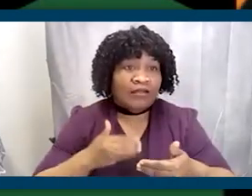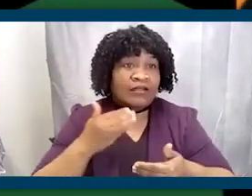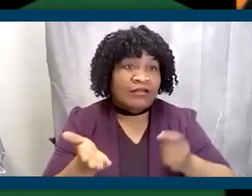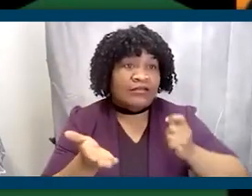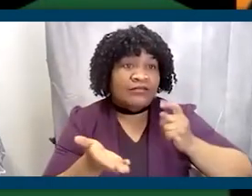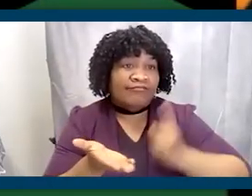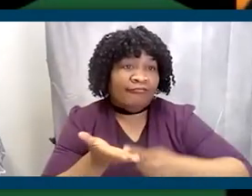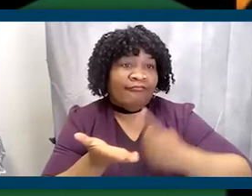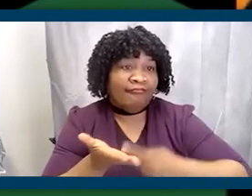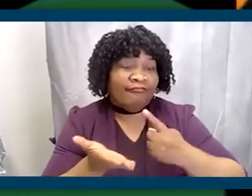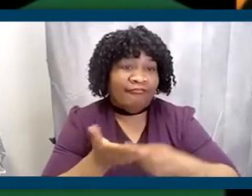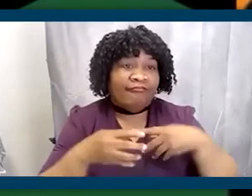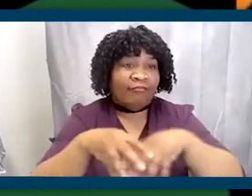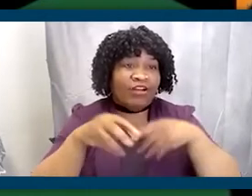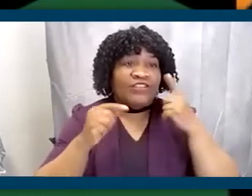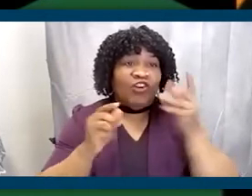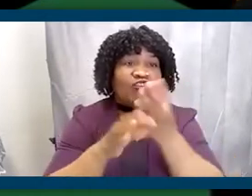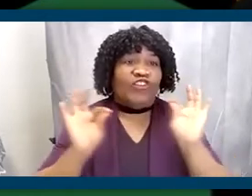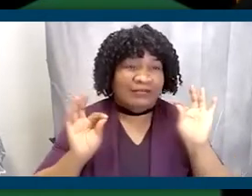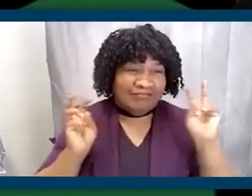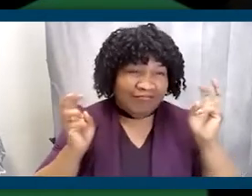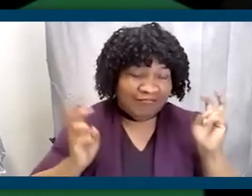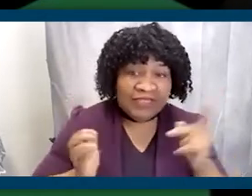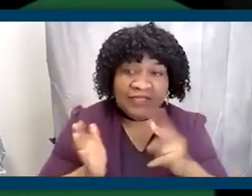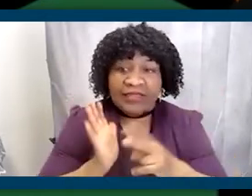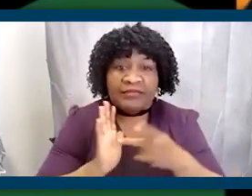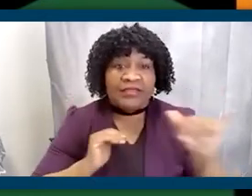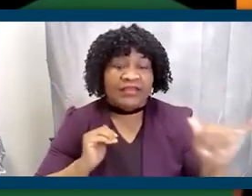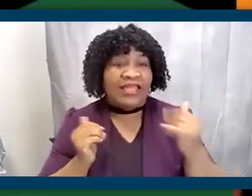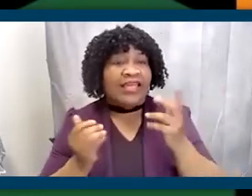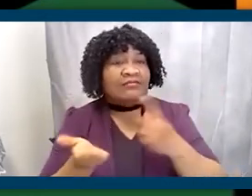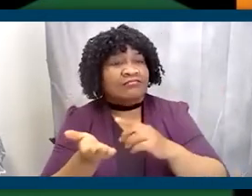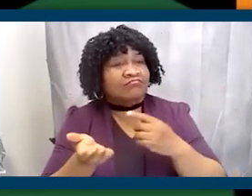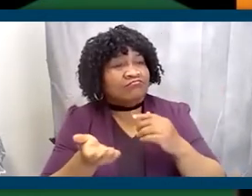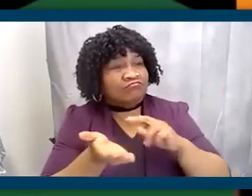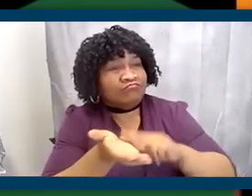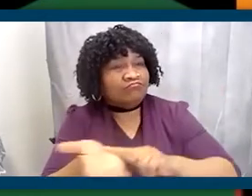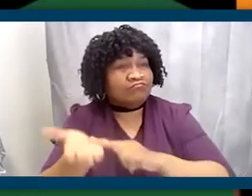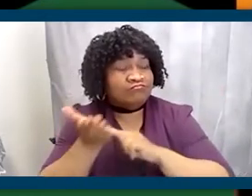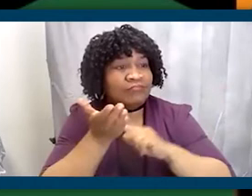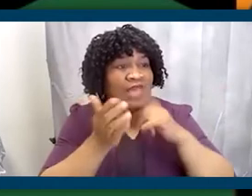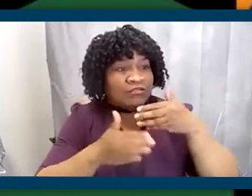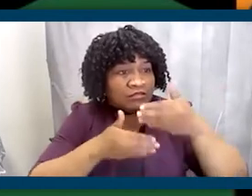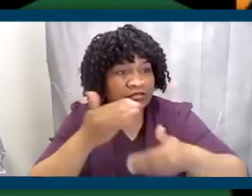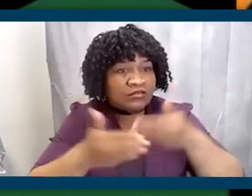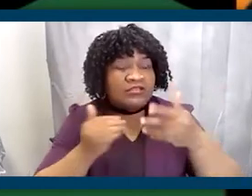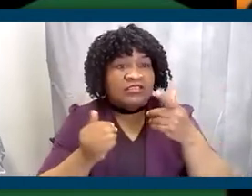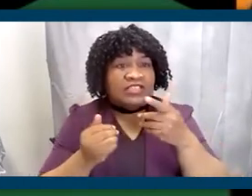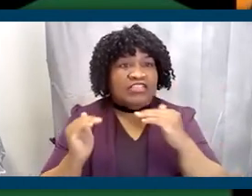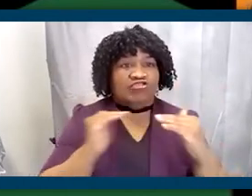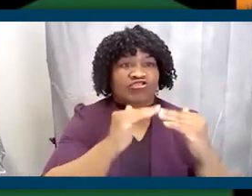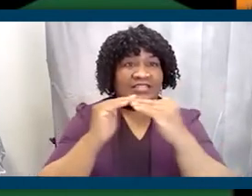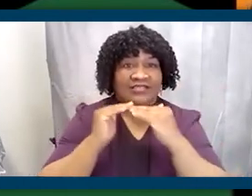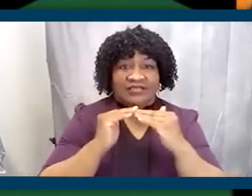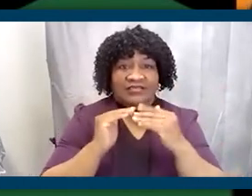of America marching toward freedom. You know, it's that moral conscience pushing us in the direction of justice and in the